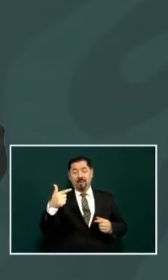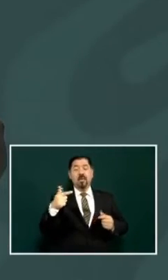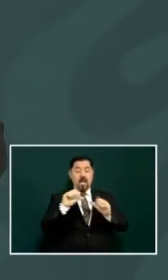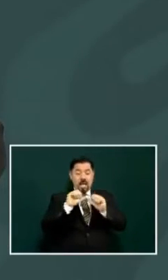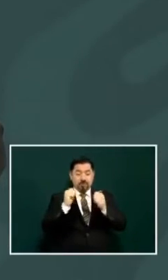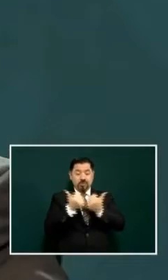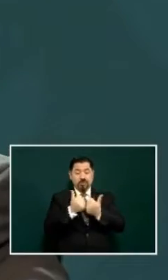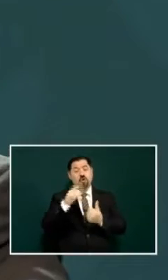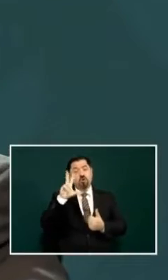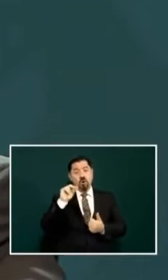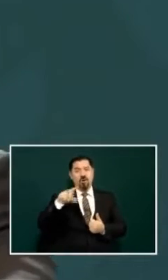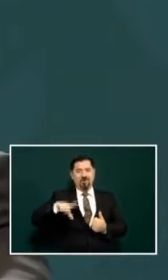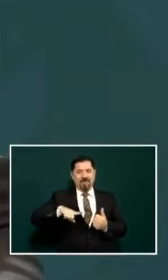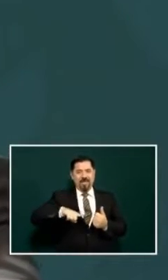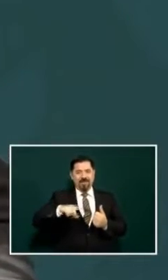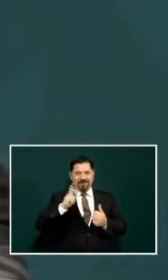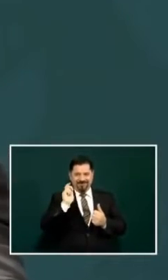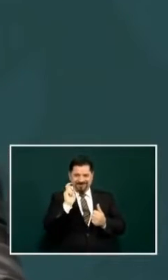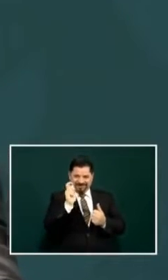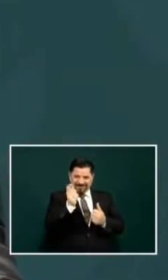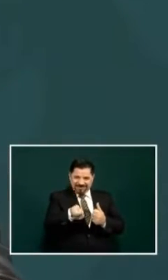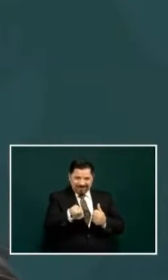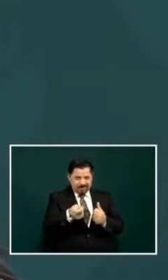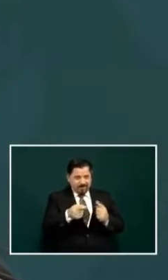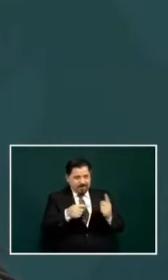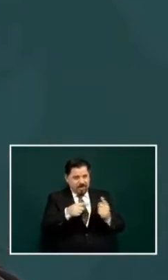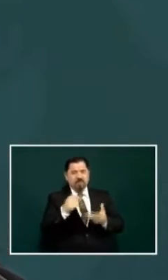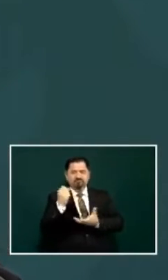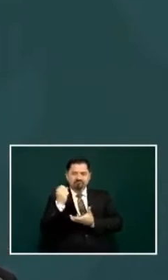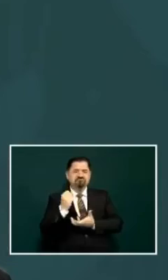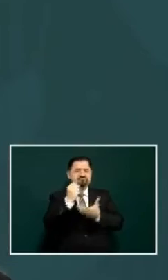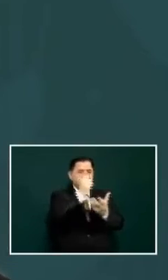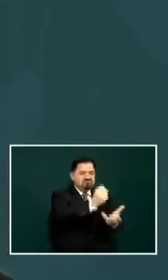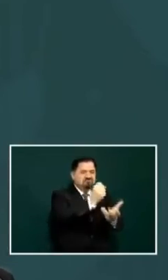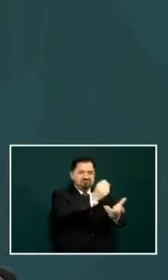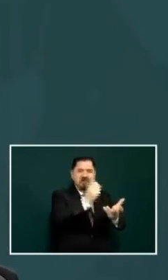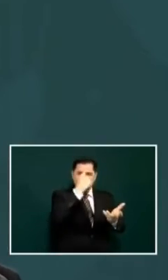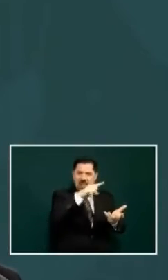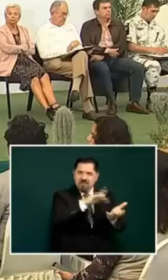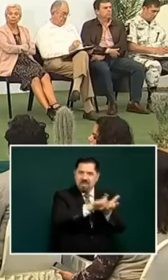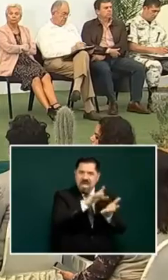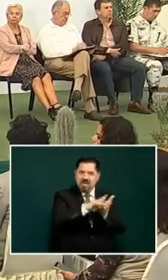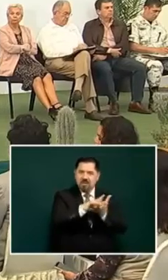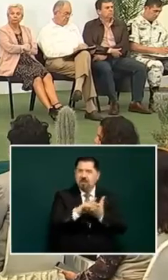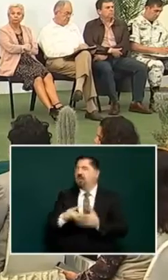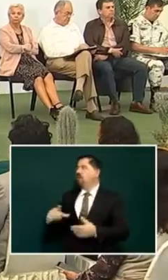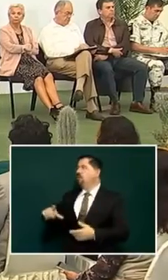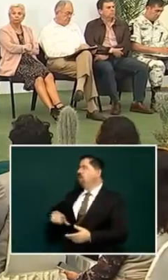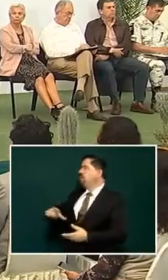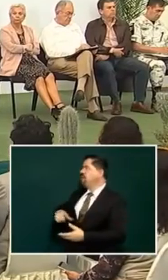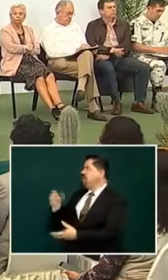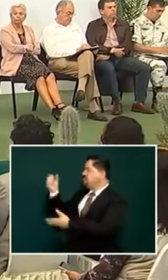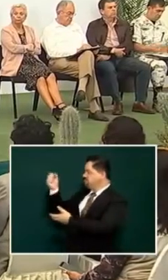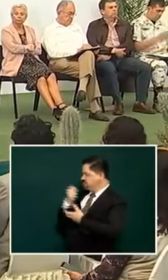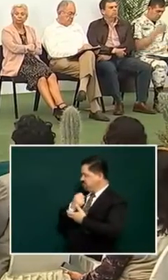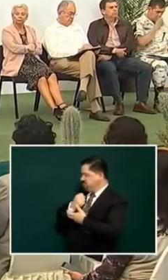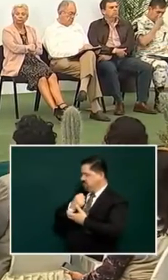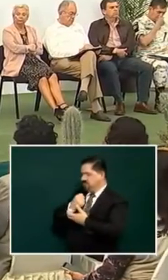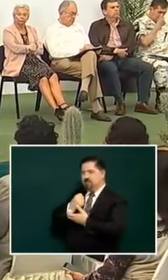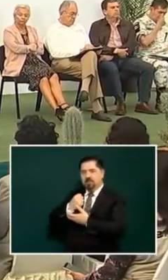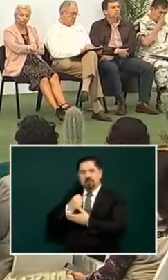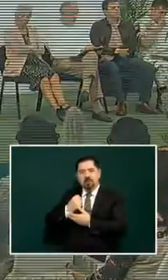they're called and as it turns out they were getting funds from the government or